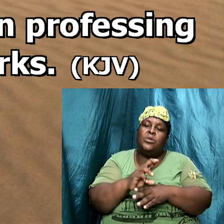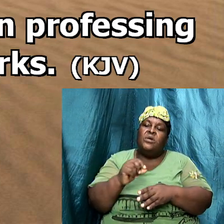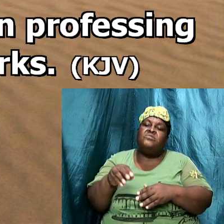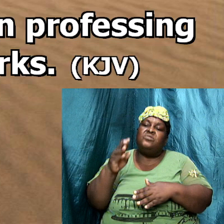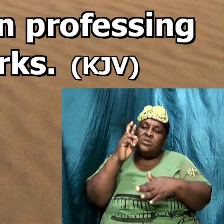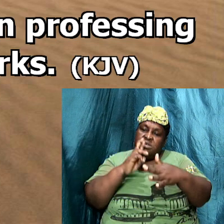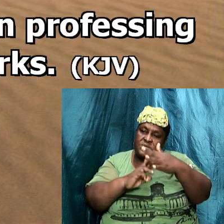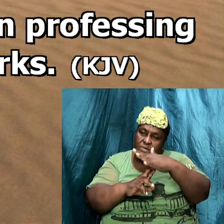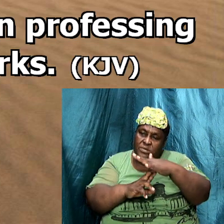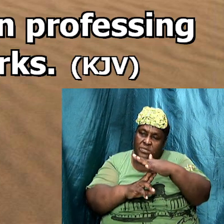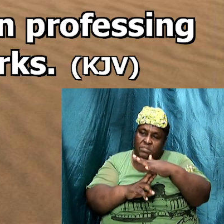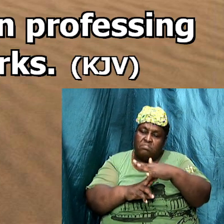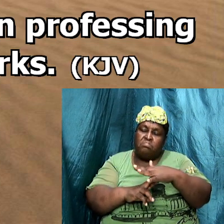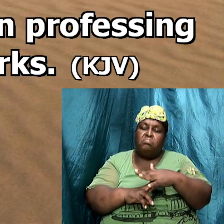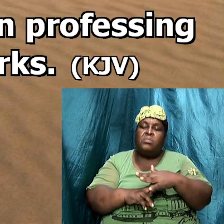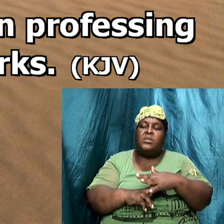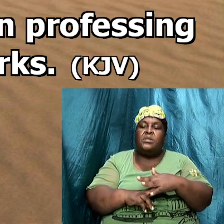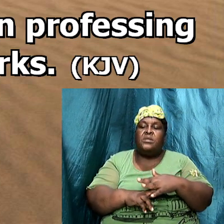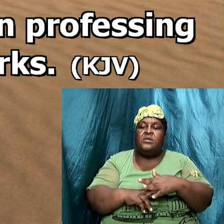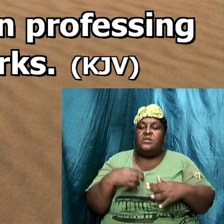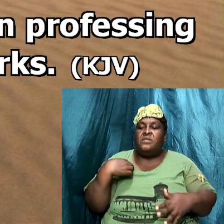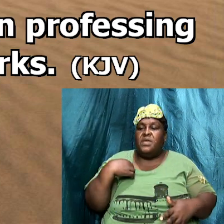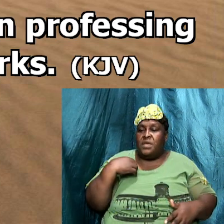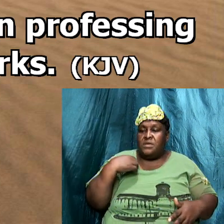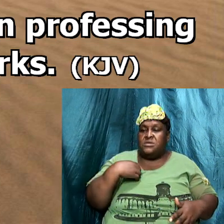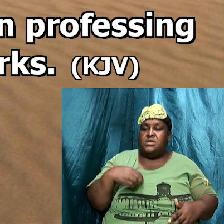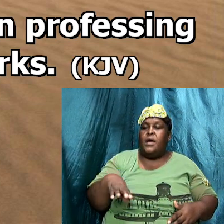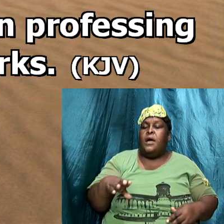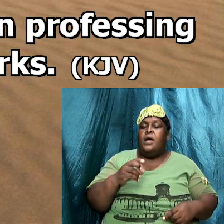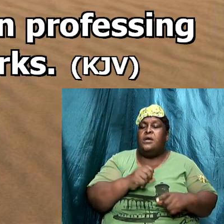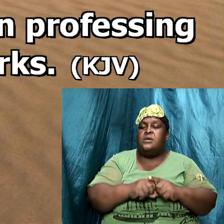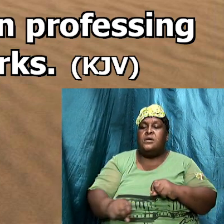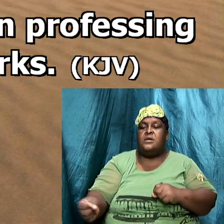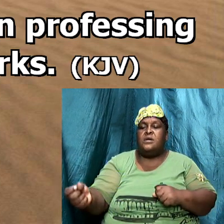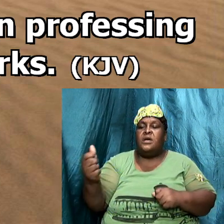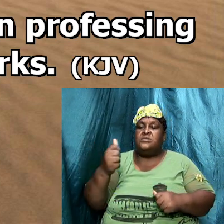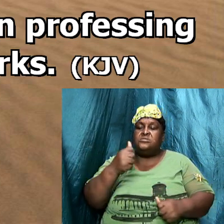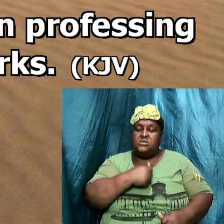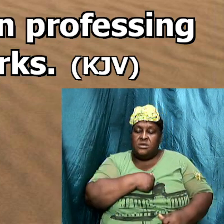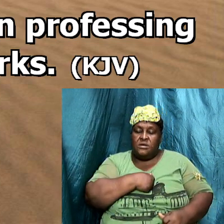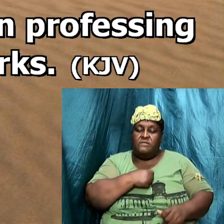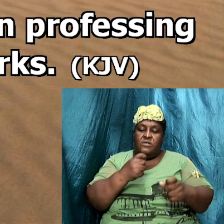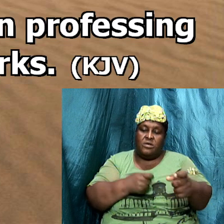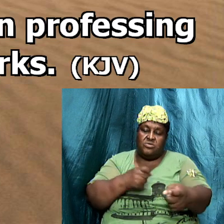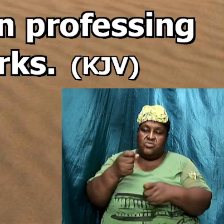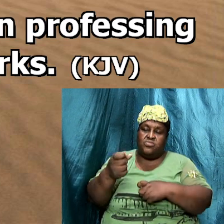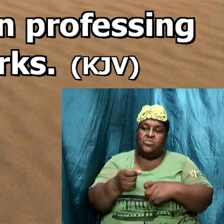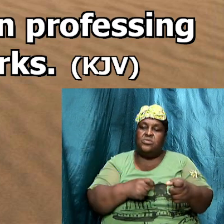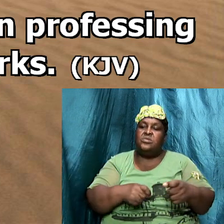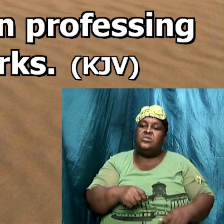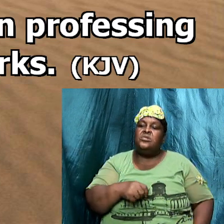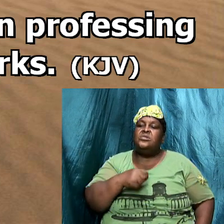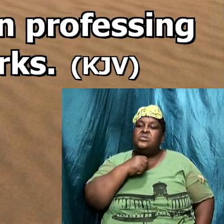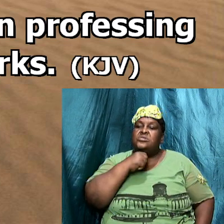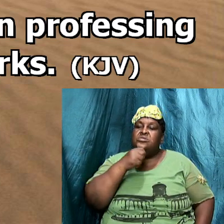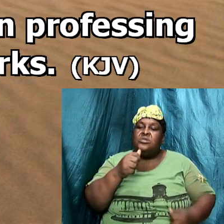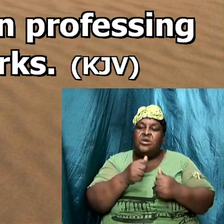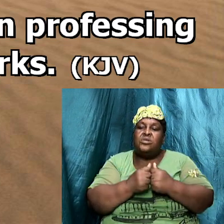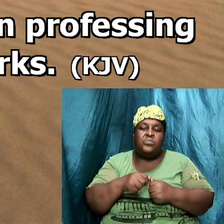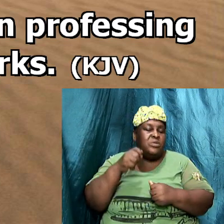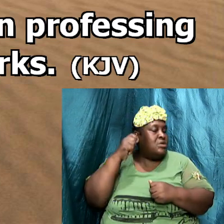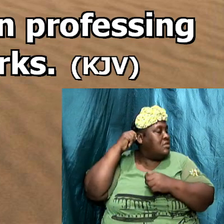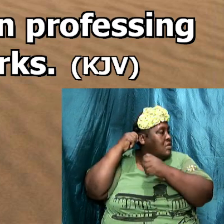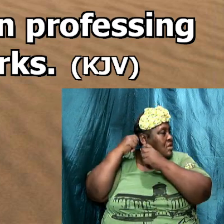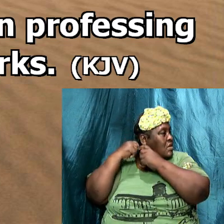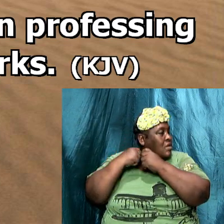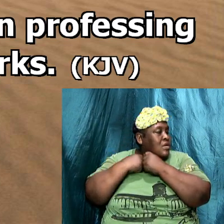apparel with modesty and self control not with braided ear